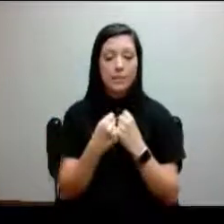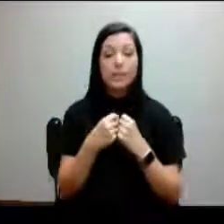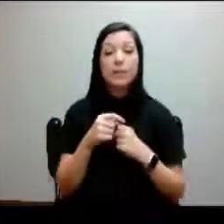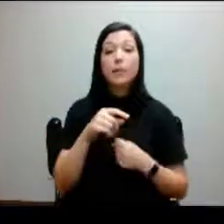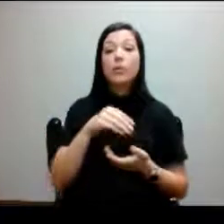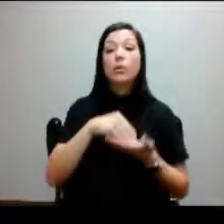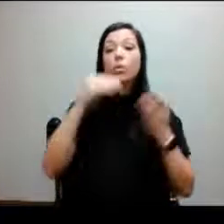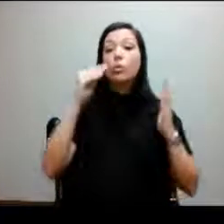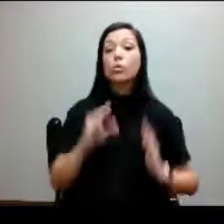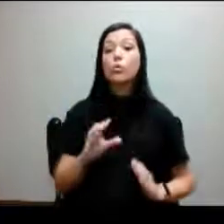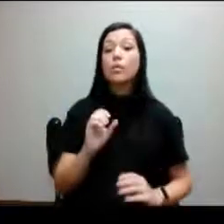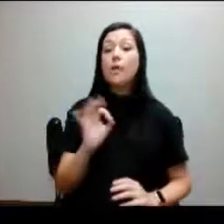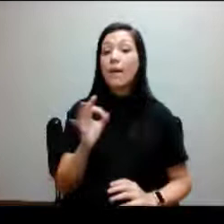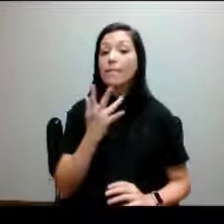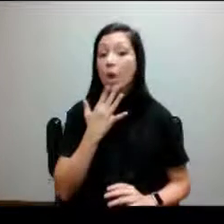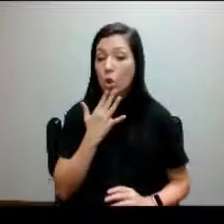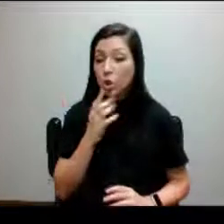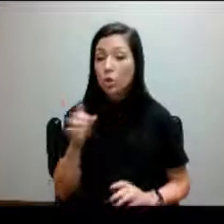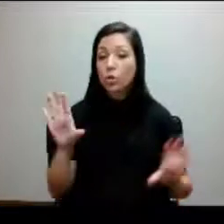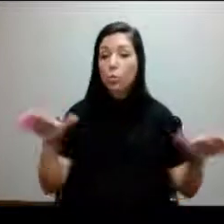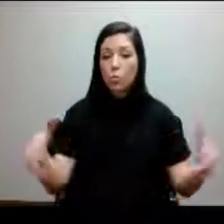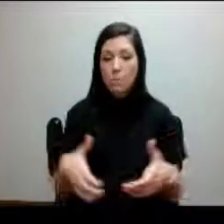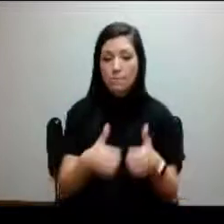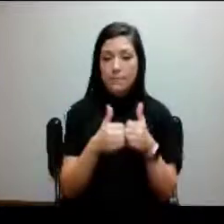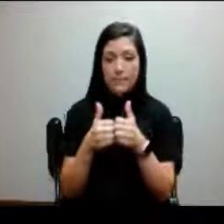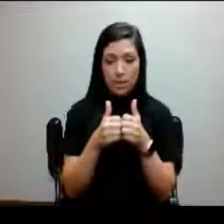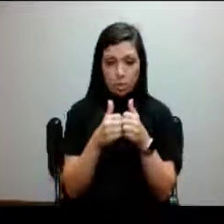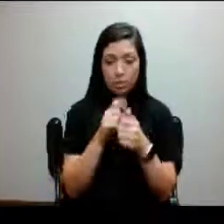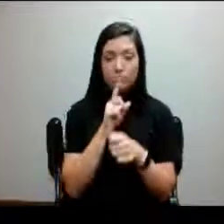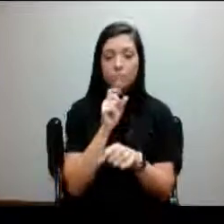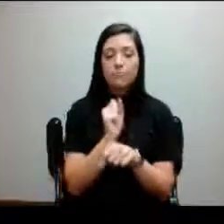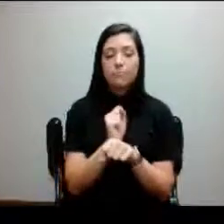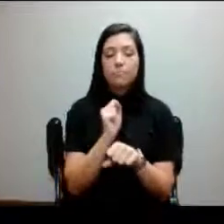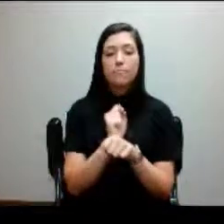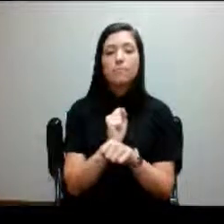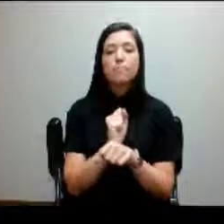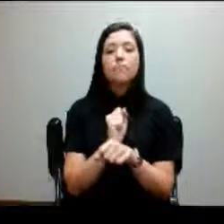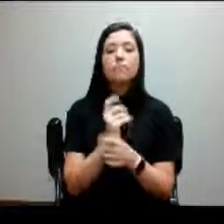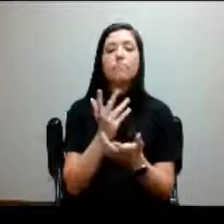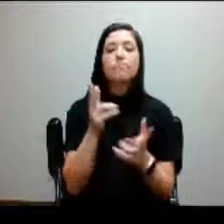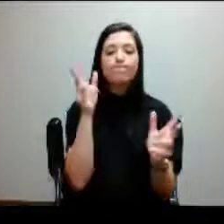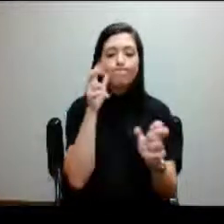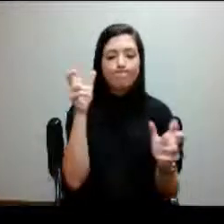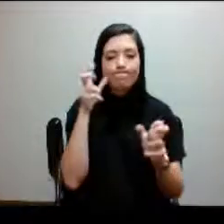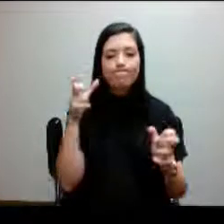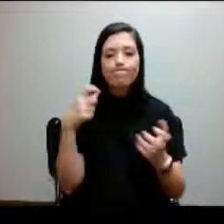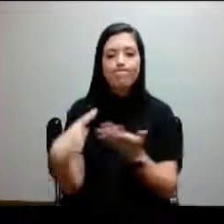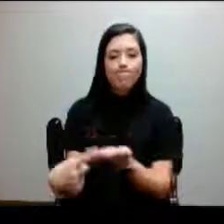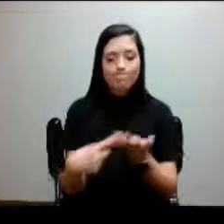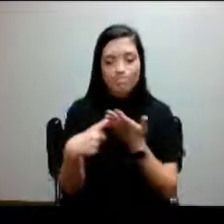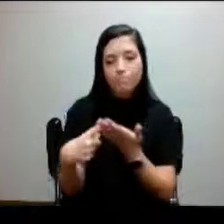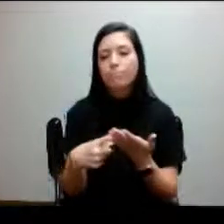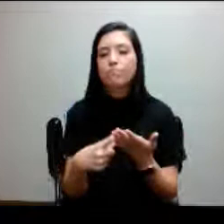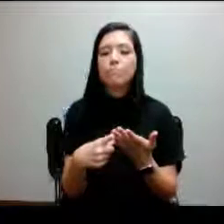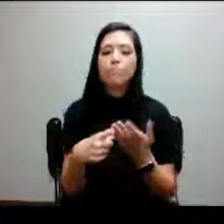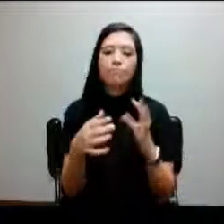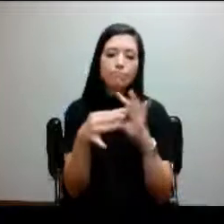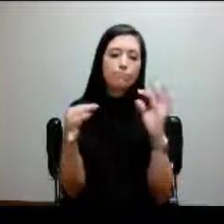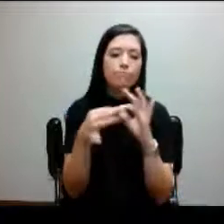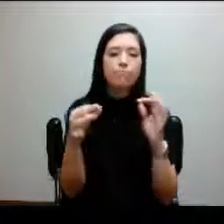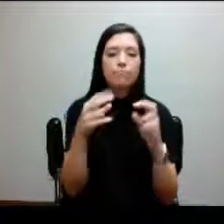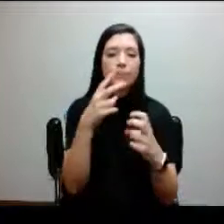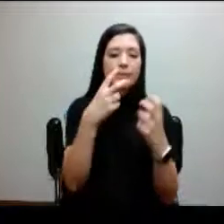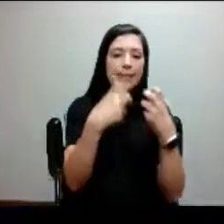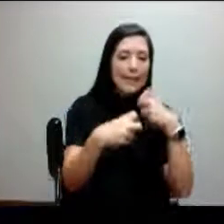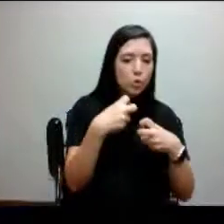who collectively come together to really listen and talk about some of the issues and challenges